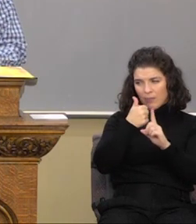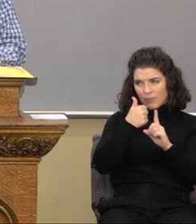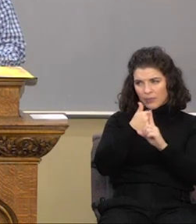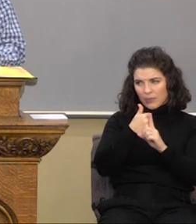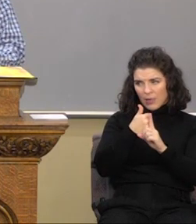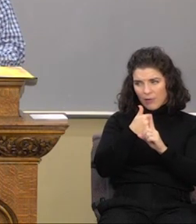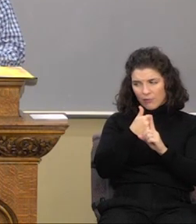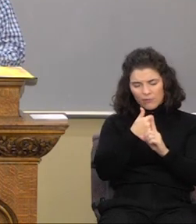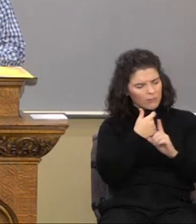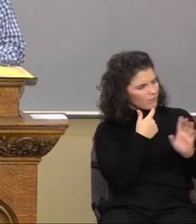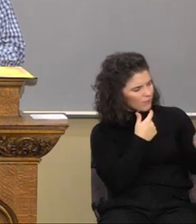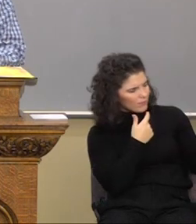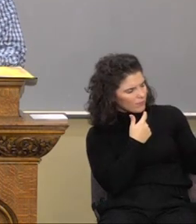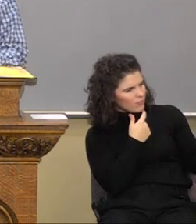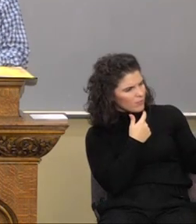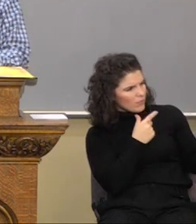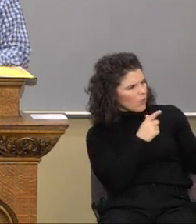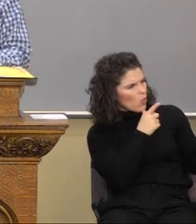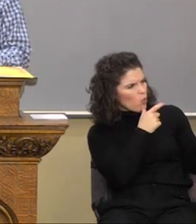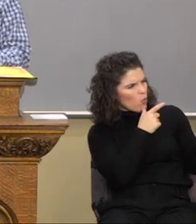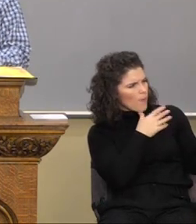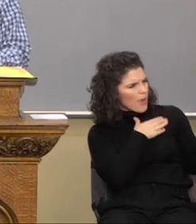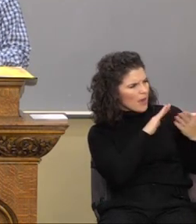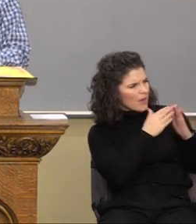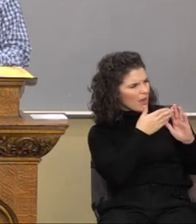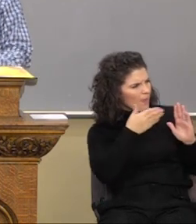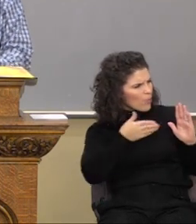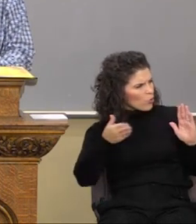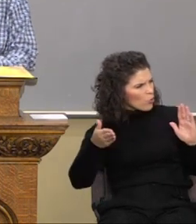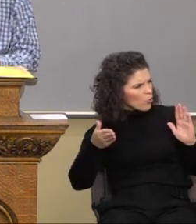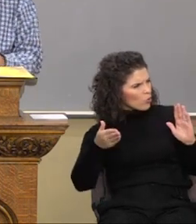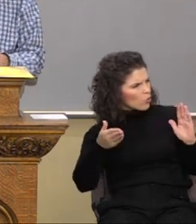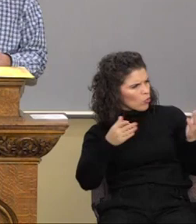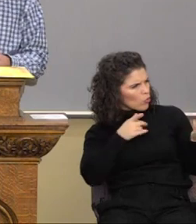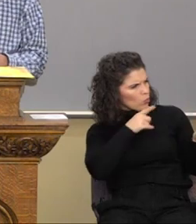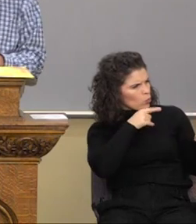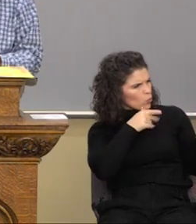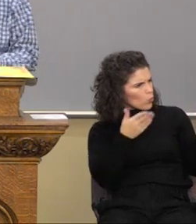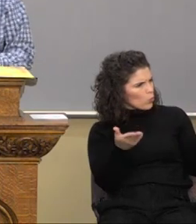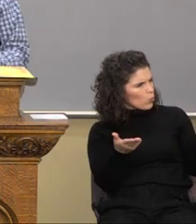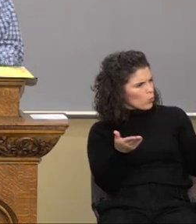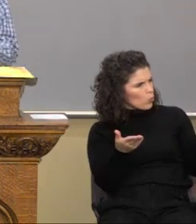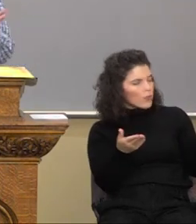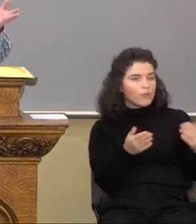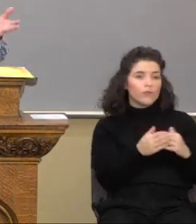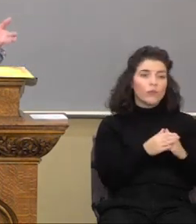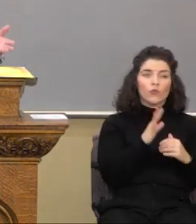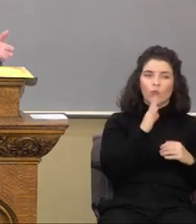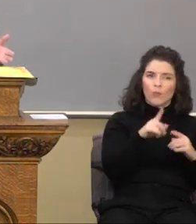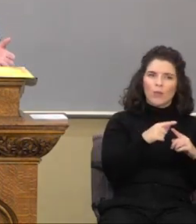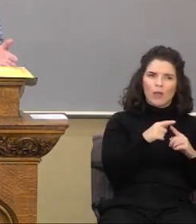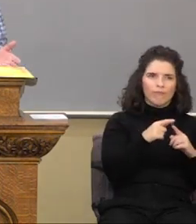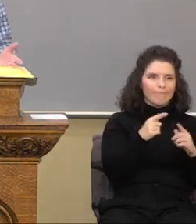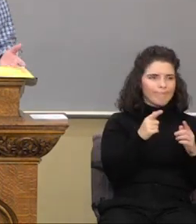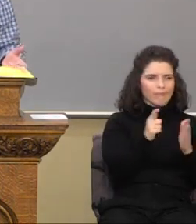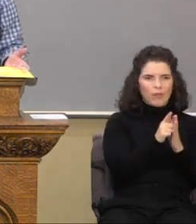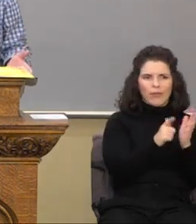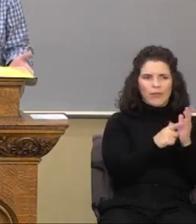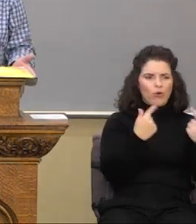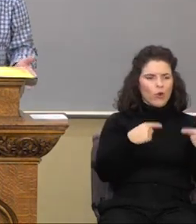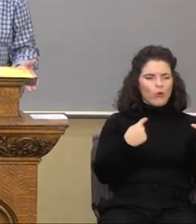said unto Jesus, and who is my neighbor? Well, you talk about a legal argument, he's a typical lawyer, right?